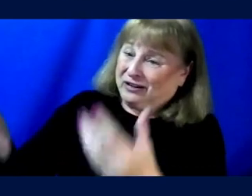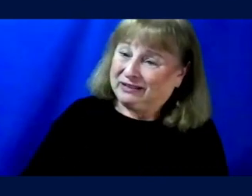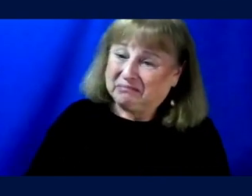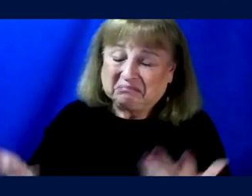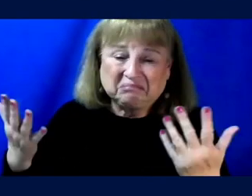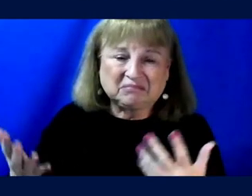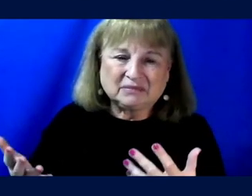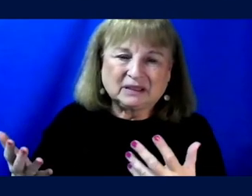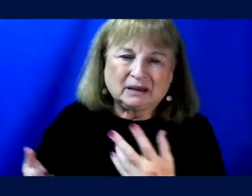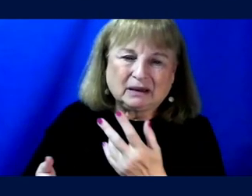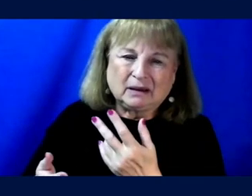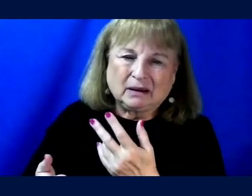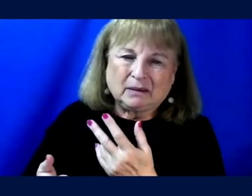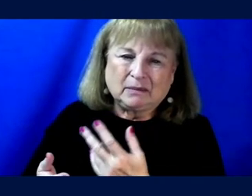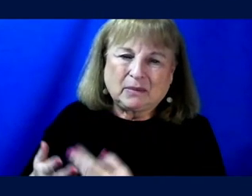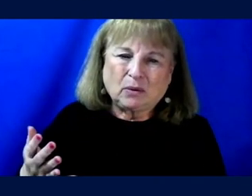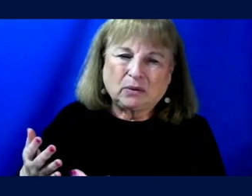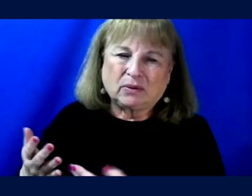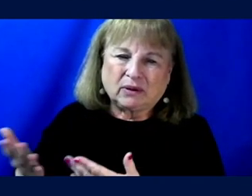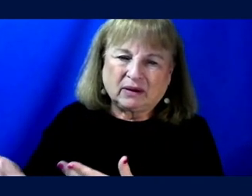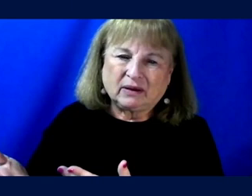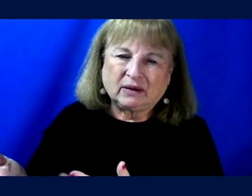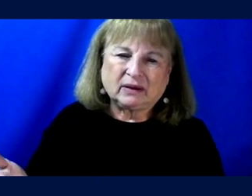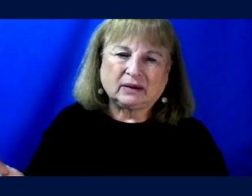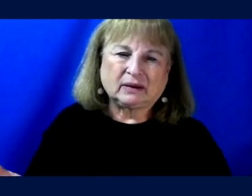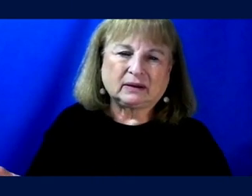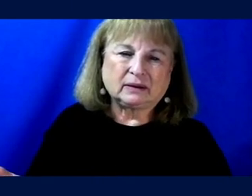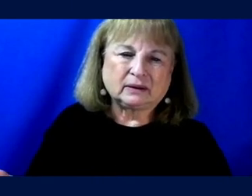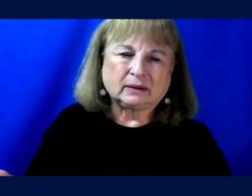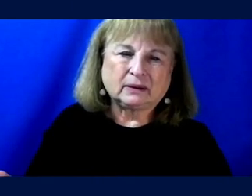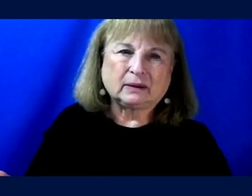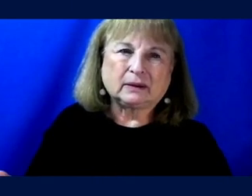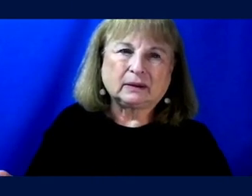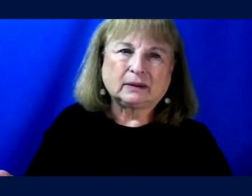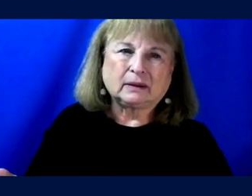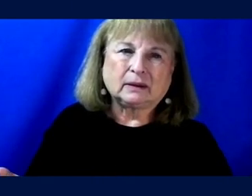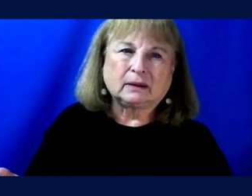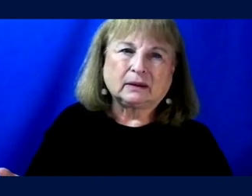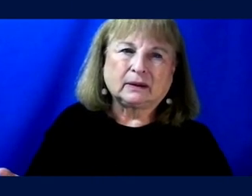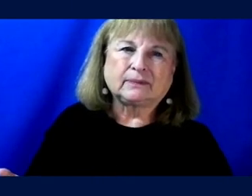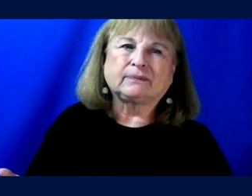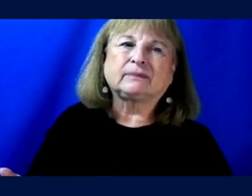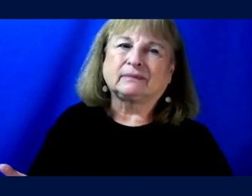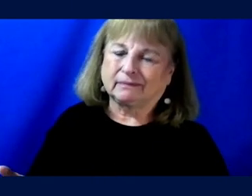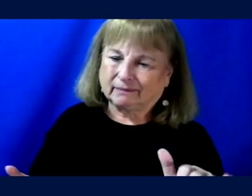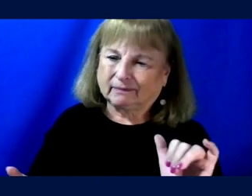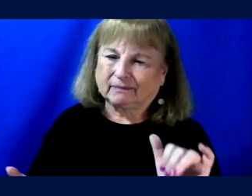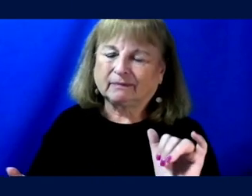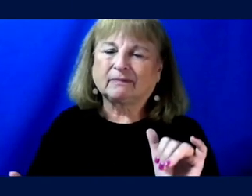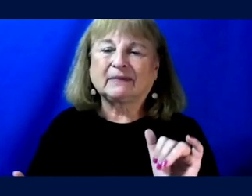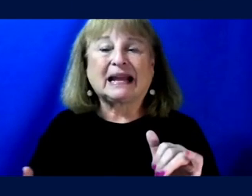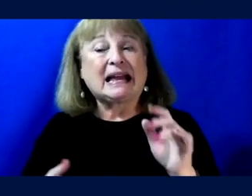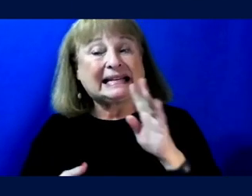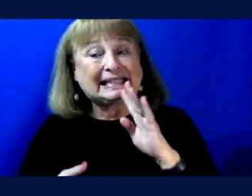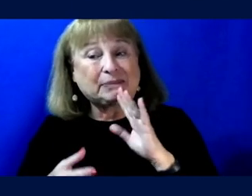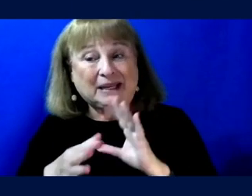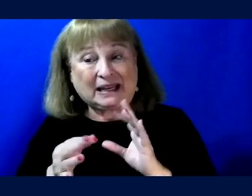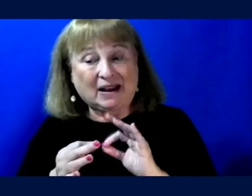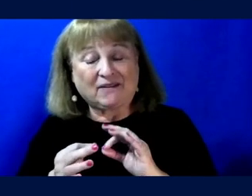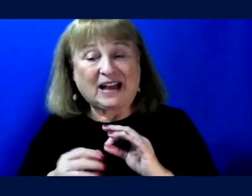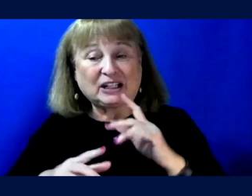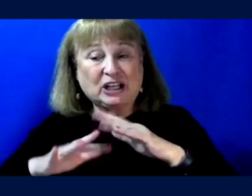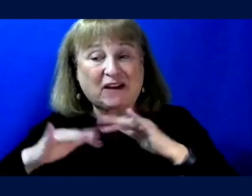think, uh, you know, both are, uh, equally, uh, equally important. Absolutely. And speaking of, of